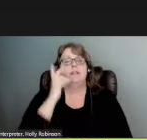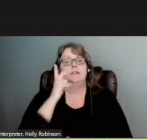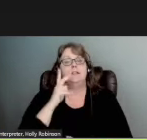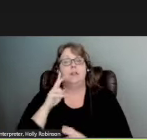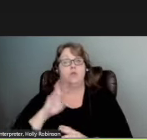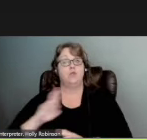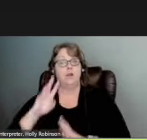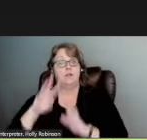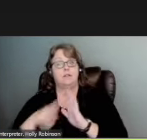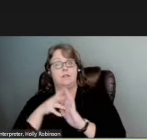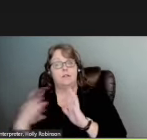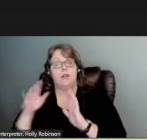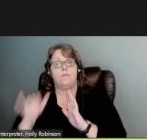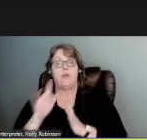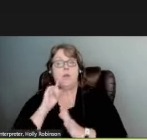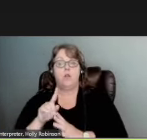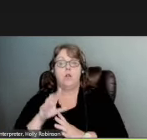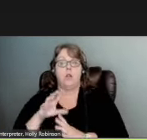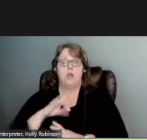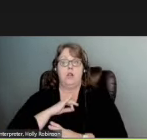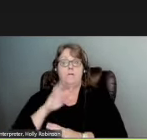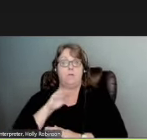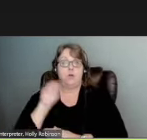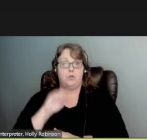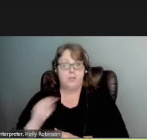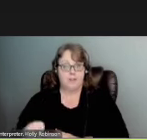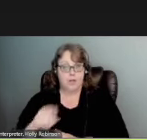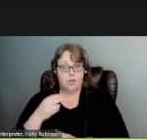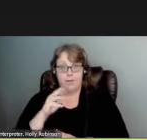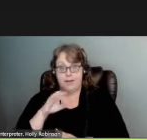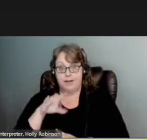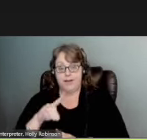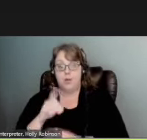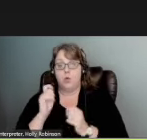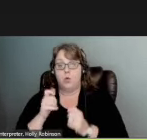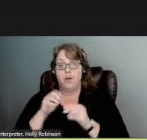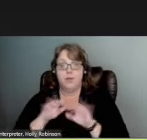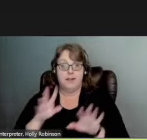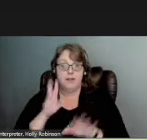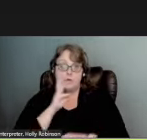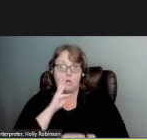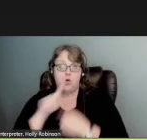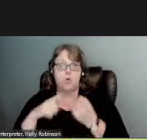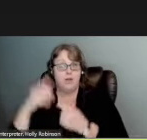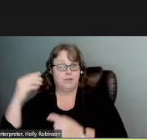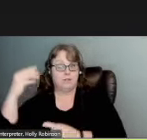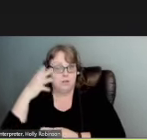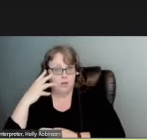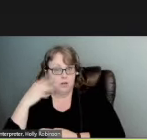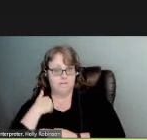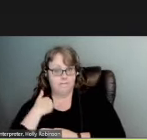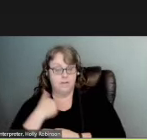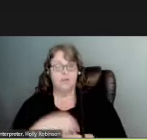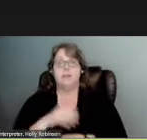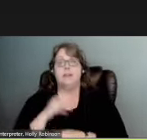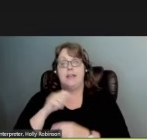right that these desiccants will uptake water at 40 percent humidity and then quickly release that water when they're exposed to sunshine and we